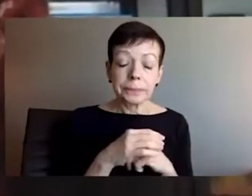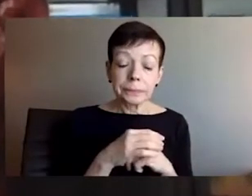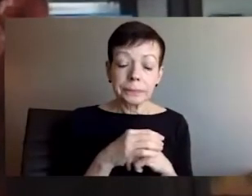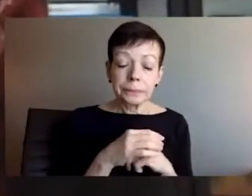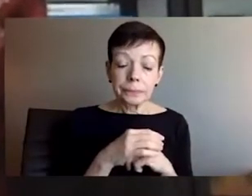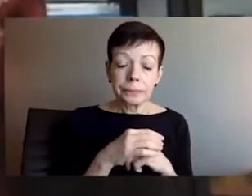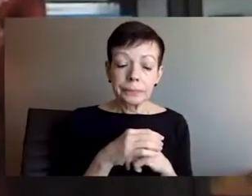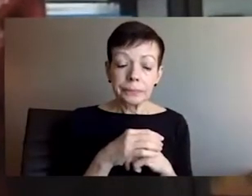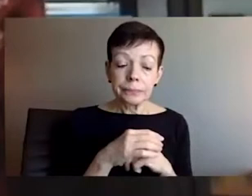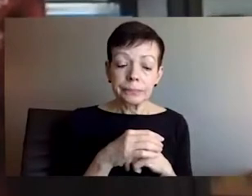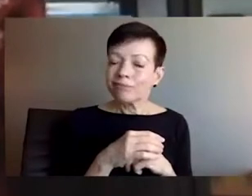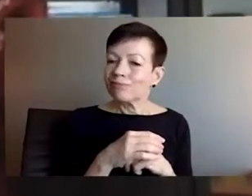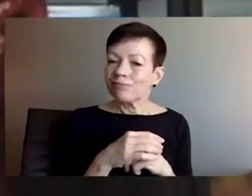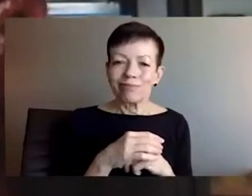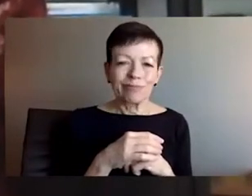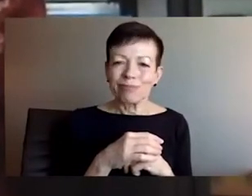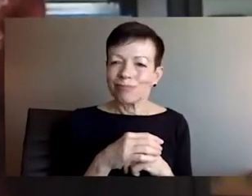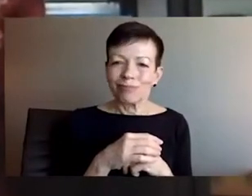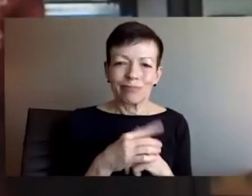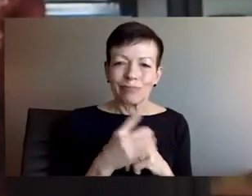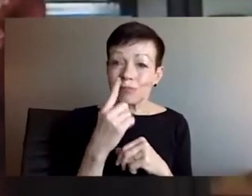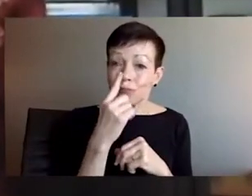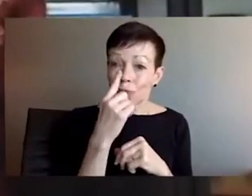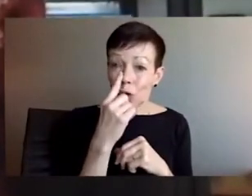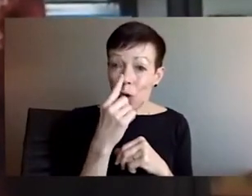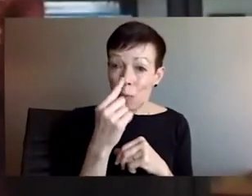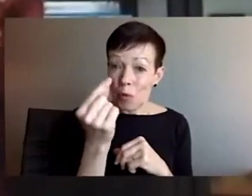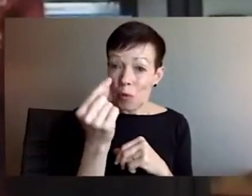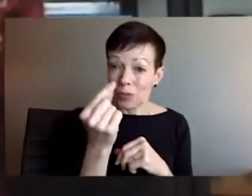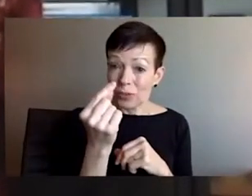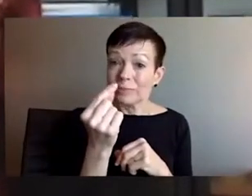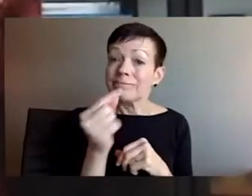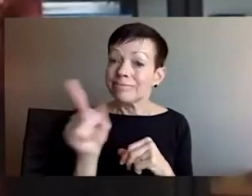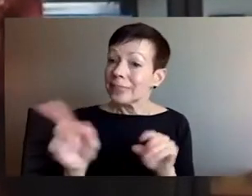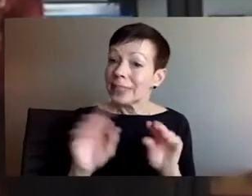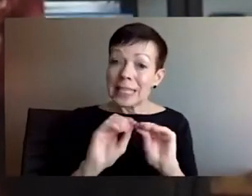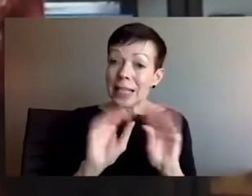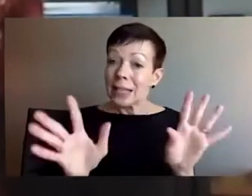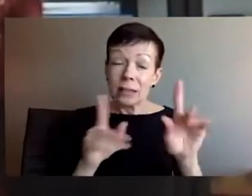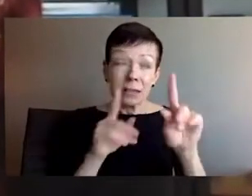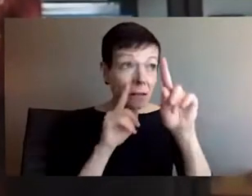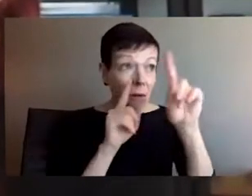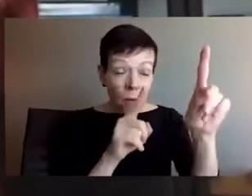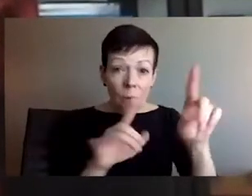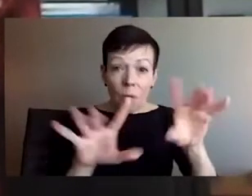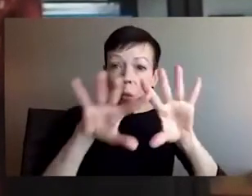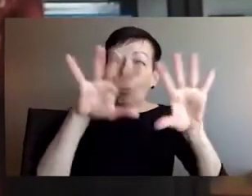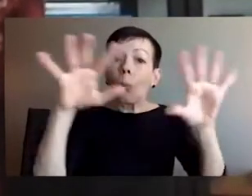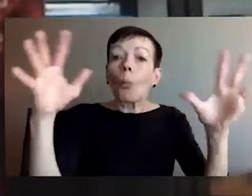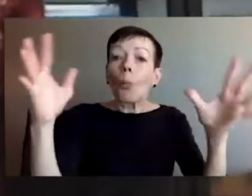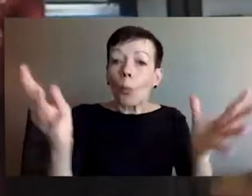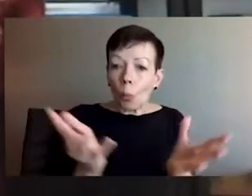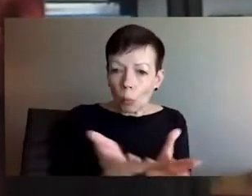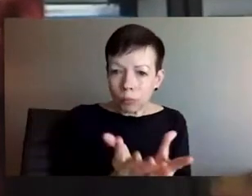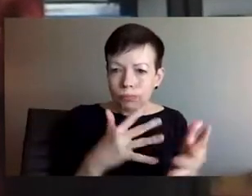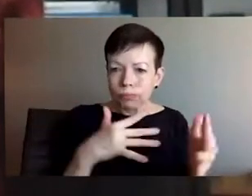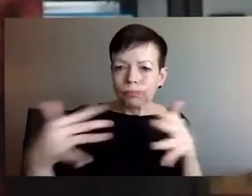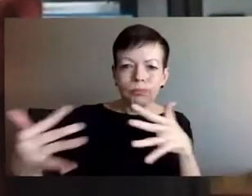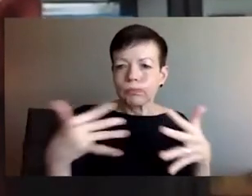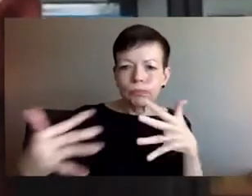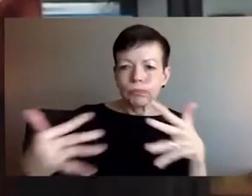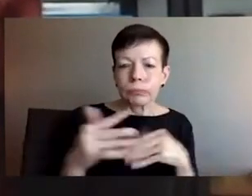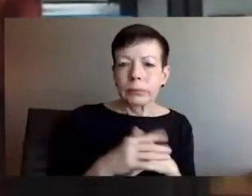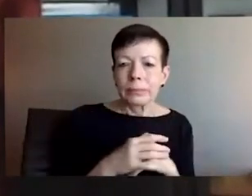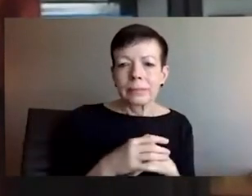choose interpretations that express fidelity to what is actually unfolding in Ukraine.